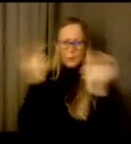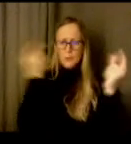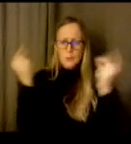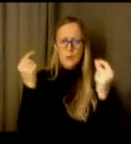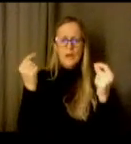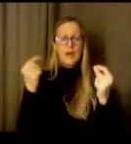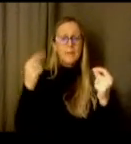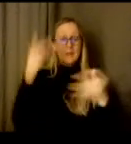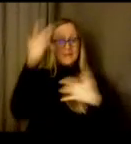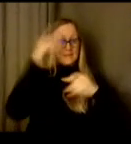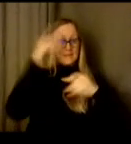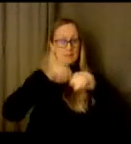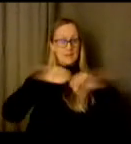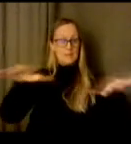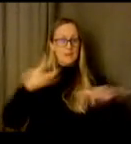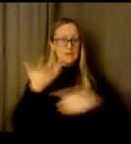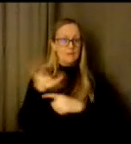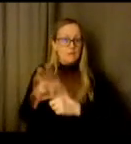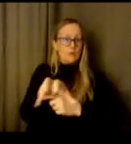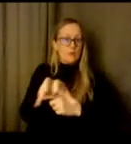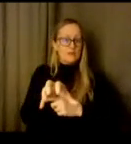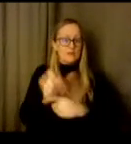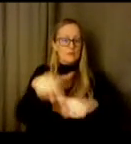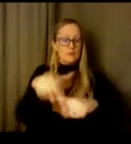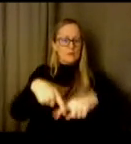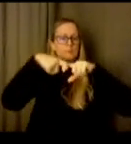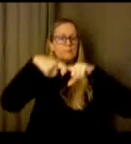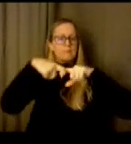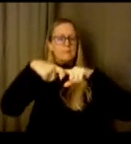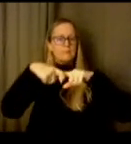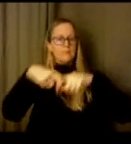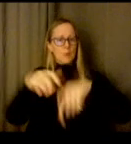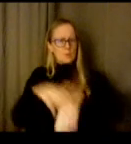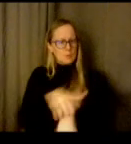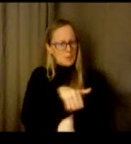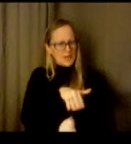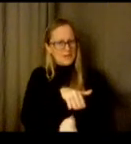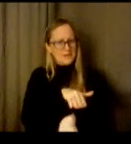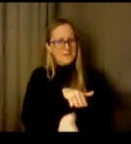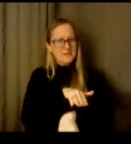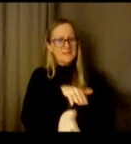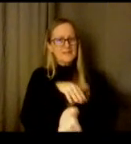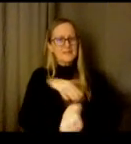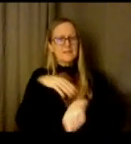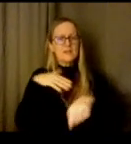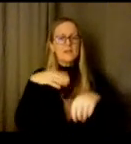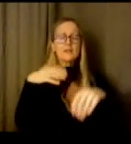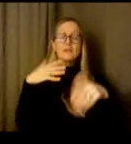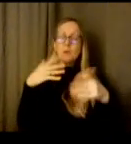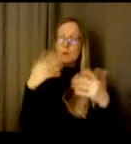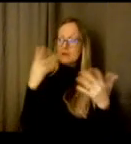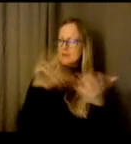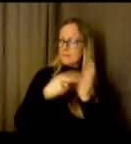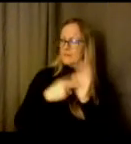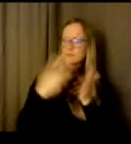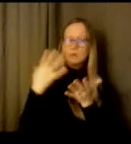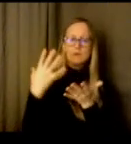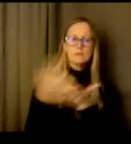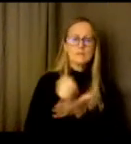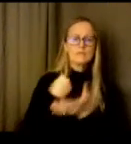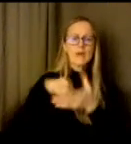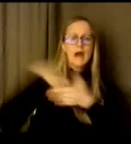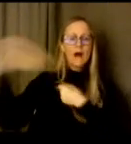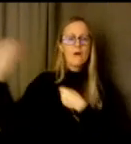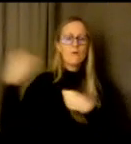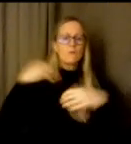us down it's pushed the pause button and so we're taking those walks we're seeing those beautiful trees and um streams and all that stuff that